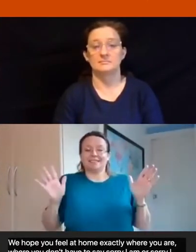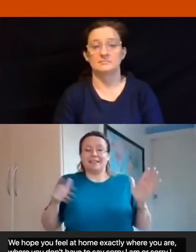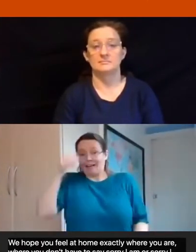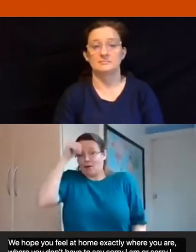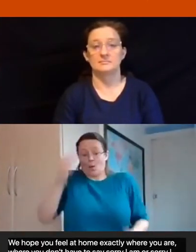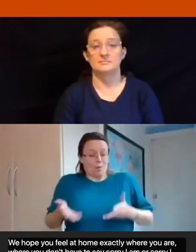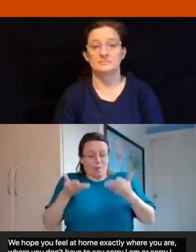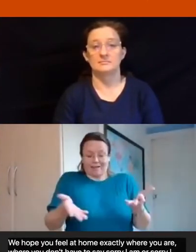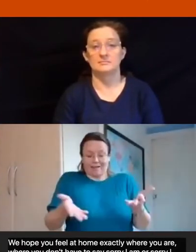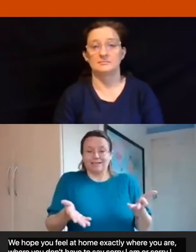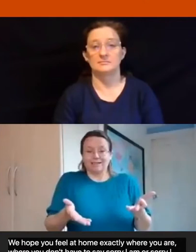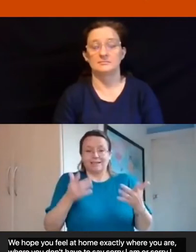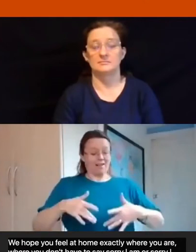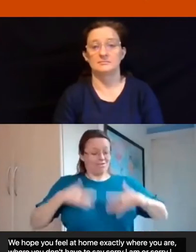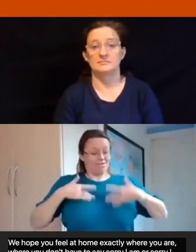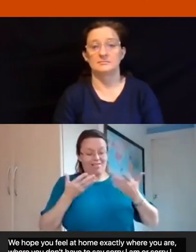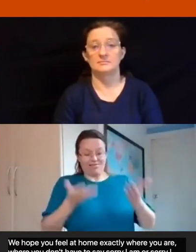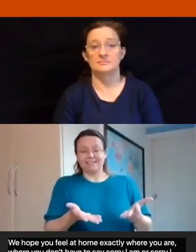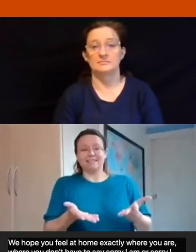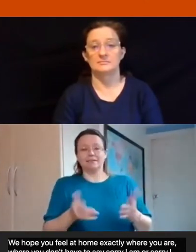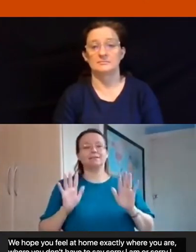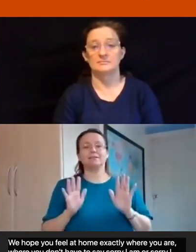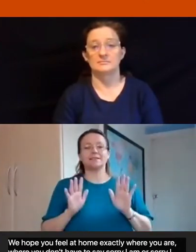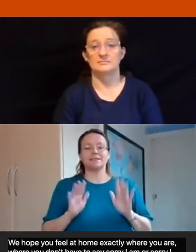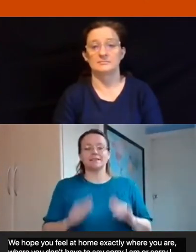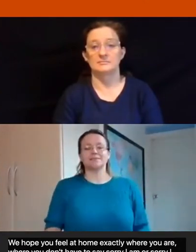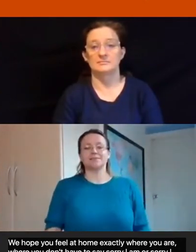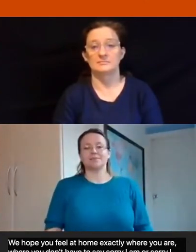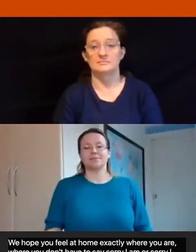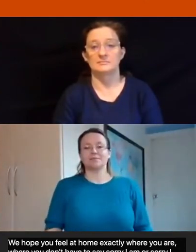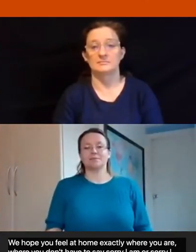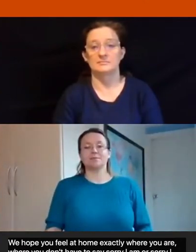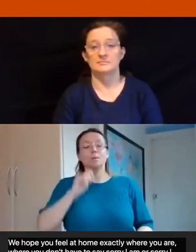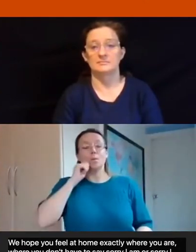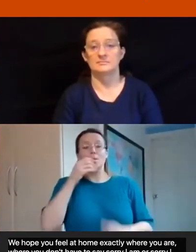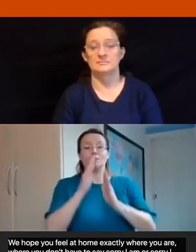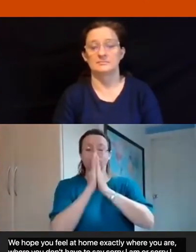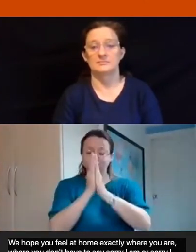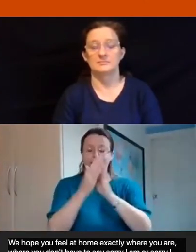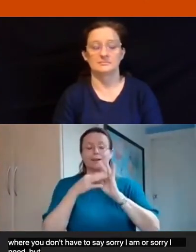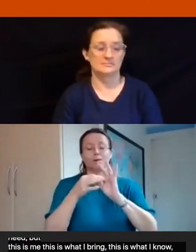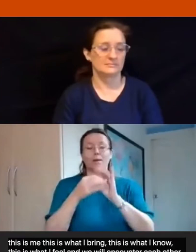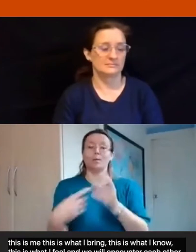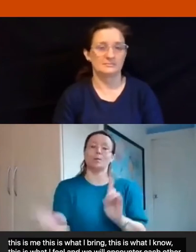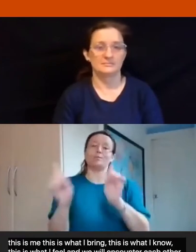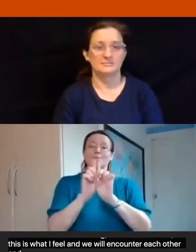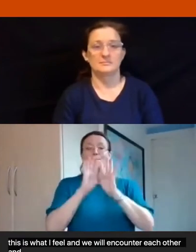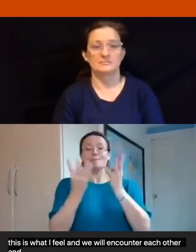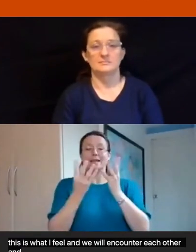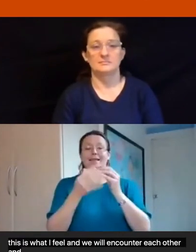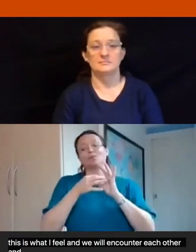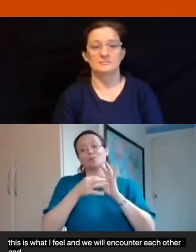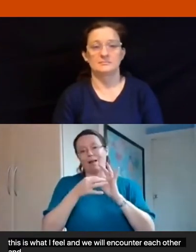this is what i feel and we will encounter each other and pray together and be together you'll see